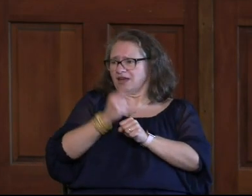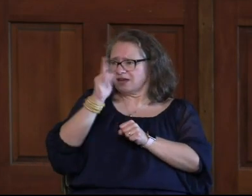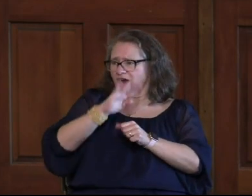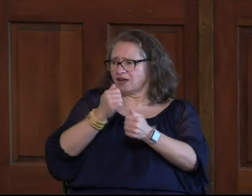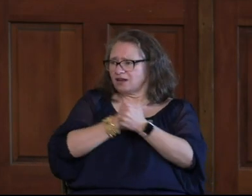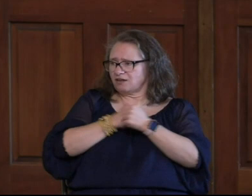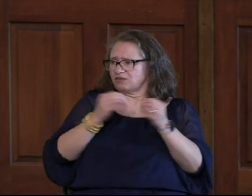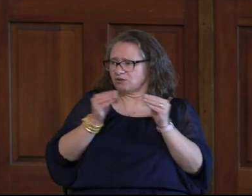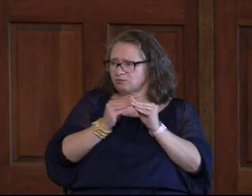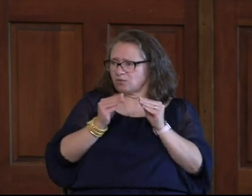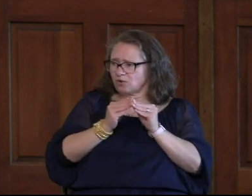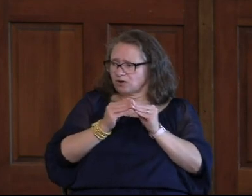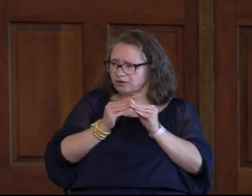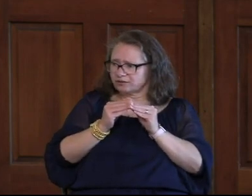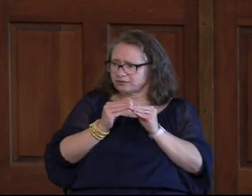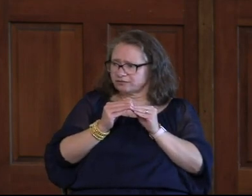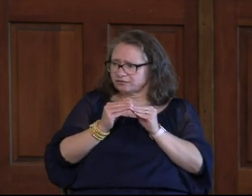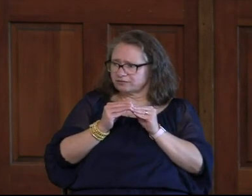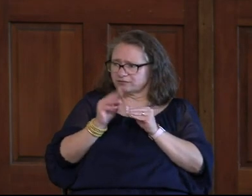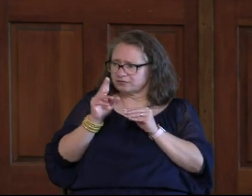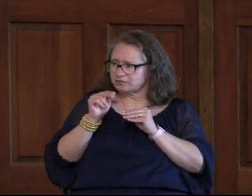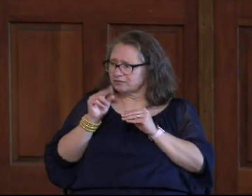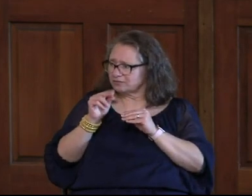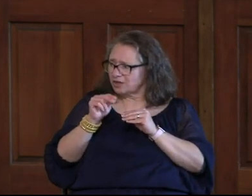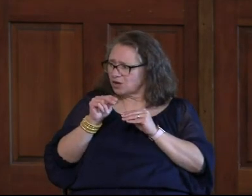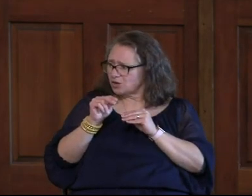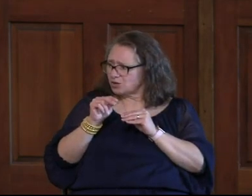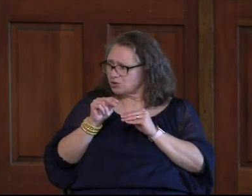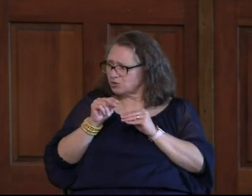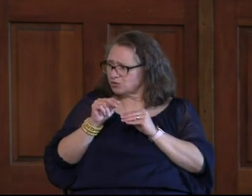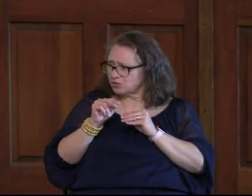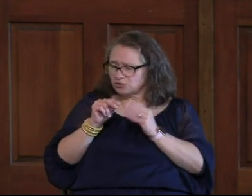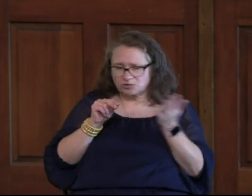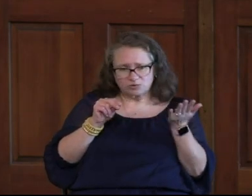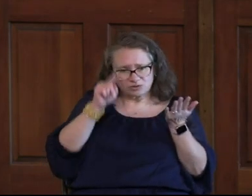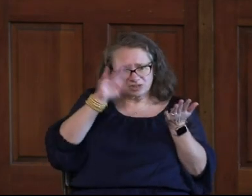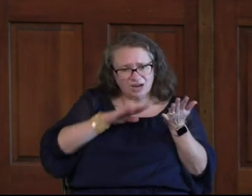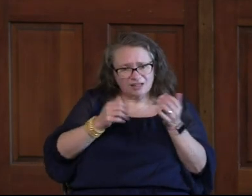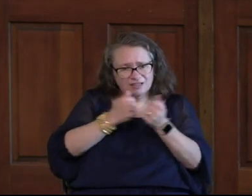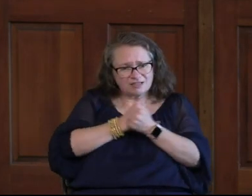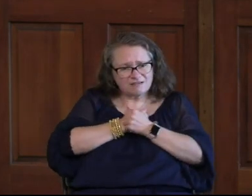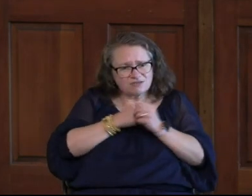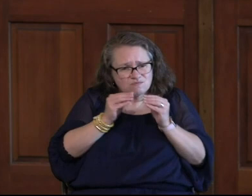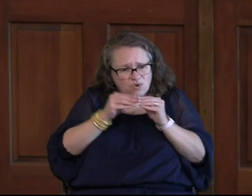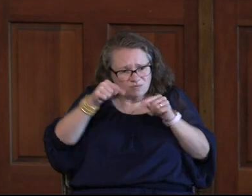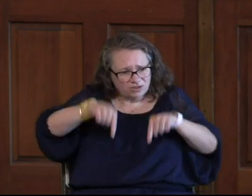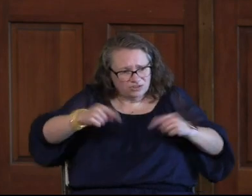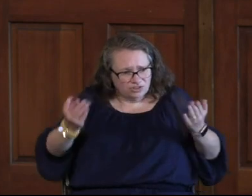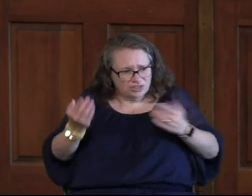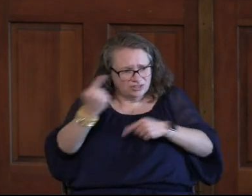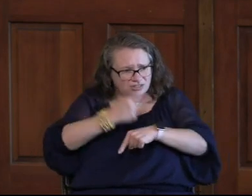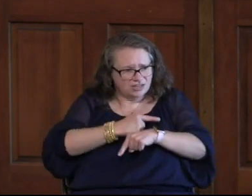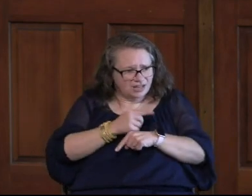Little Bit More Just I Mean Something Does God Love You More Because You're Here Today